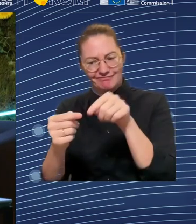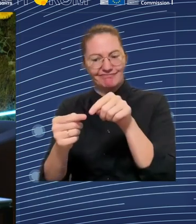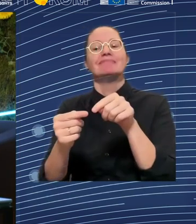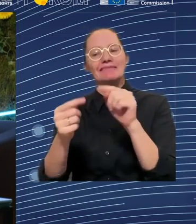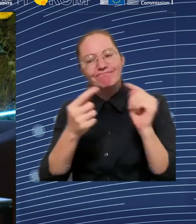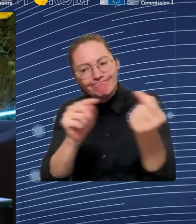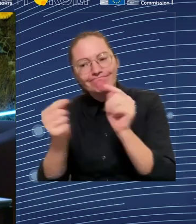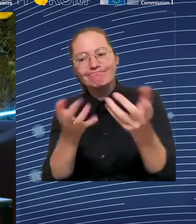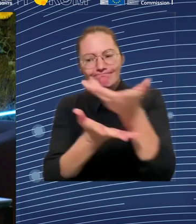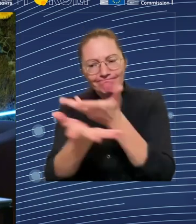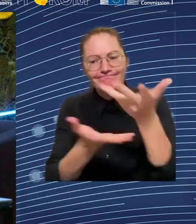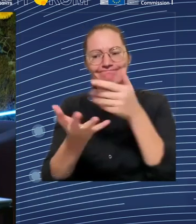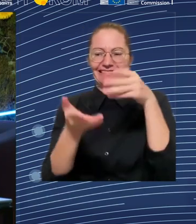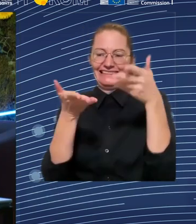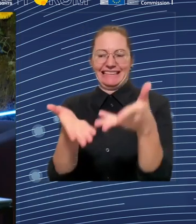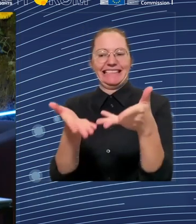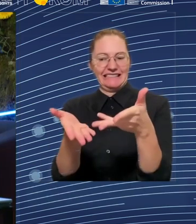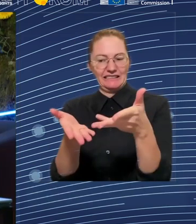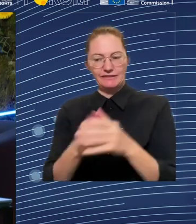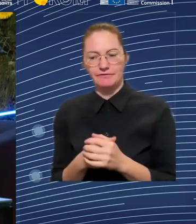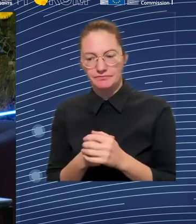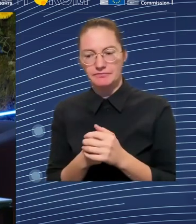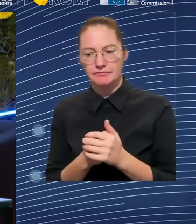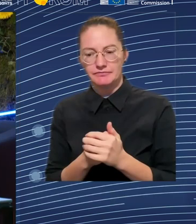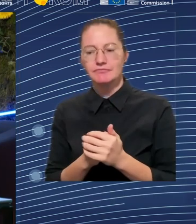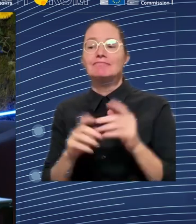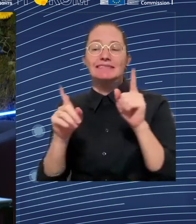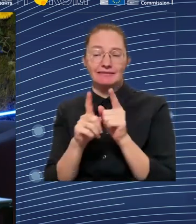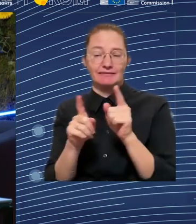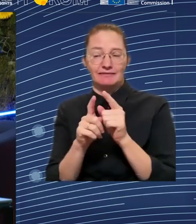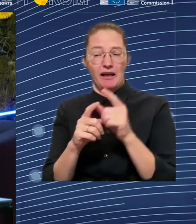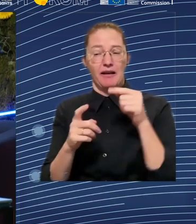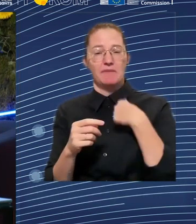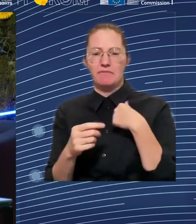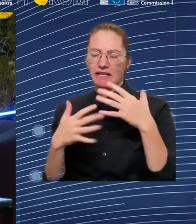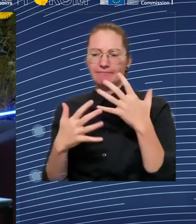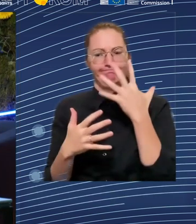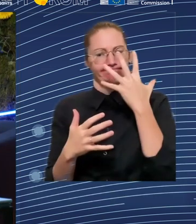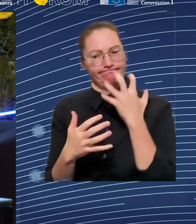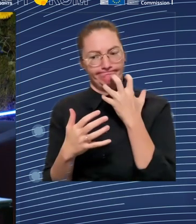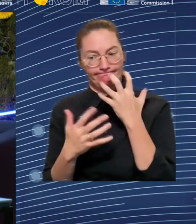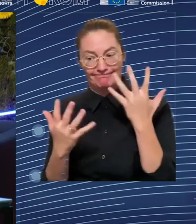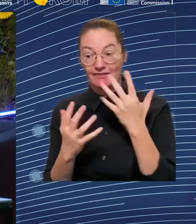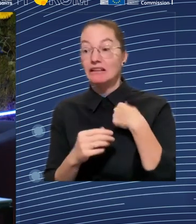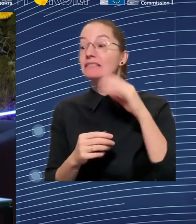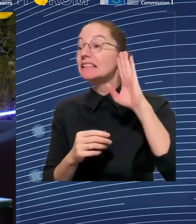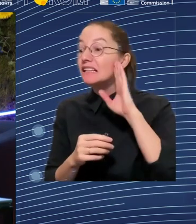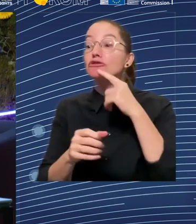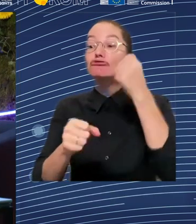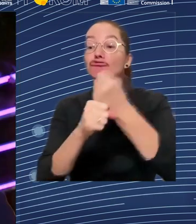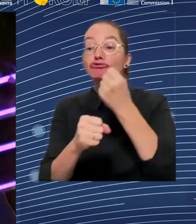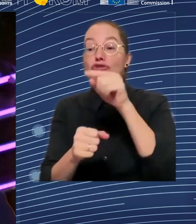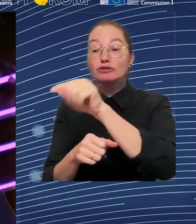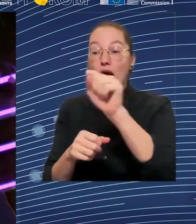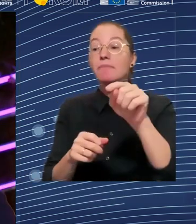jobs. They're hard jobs. They're literally life and death jobs. And we're still discussing them as low skill jobs.